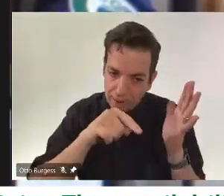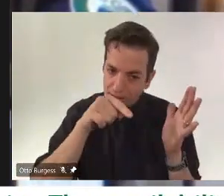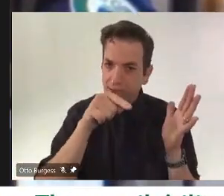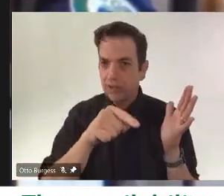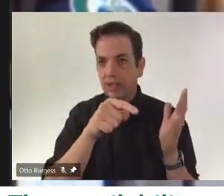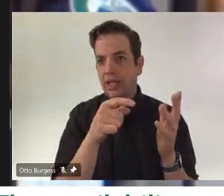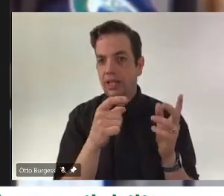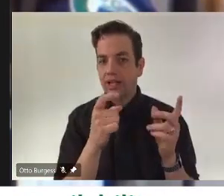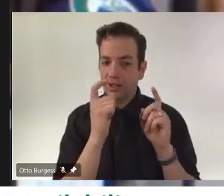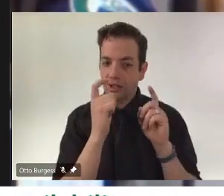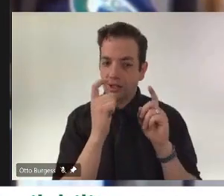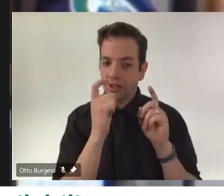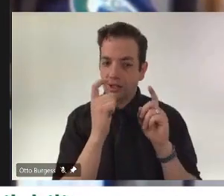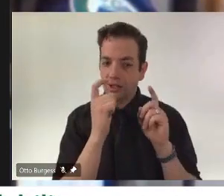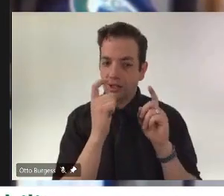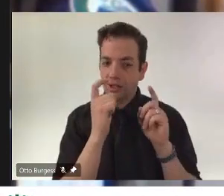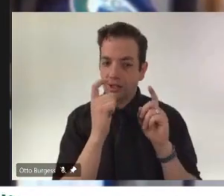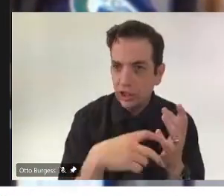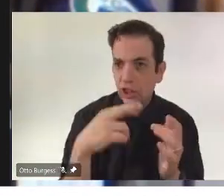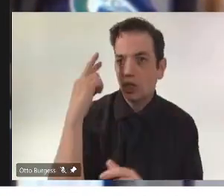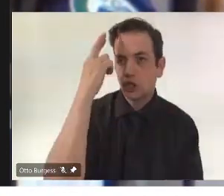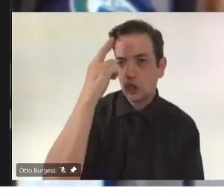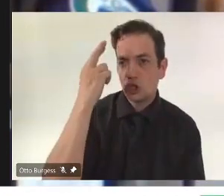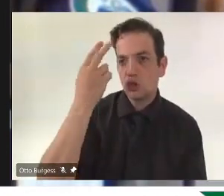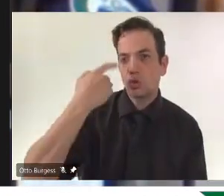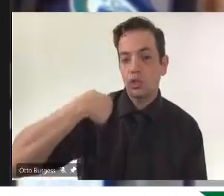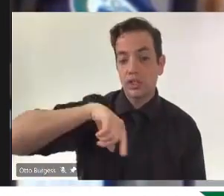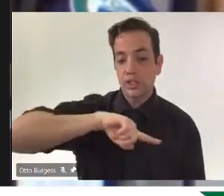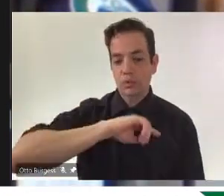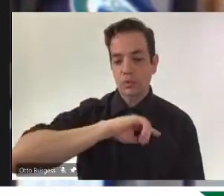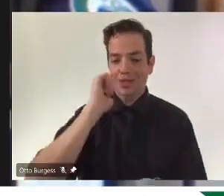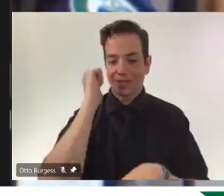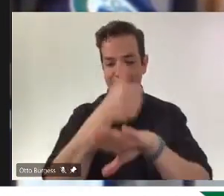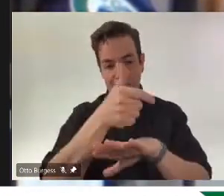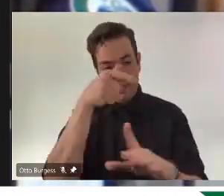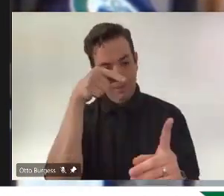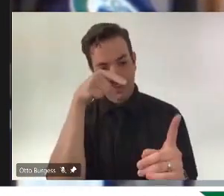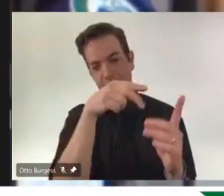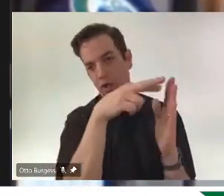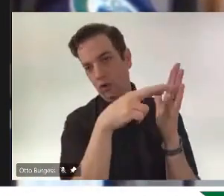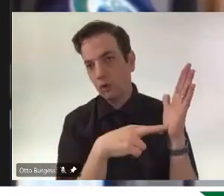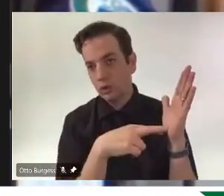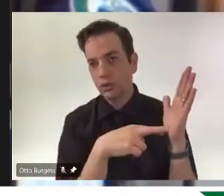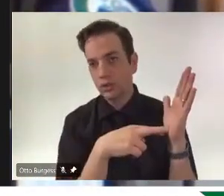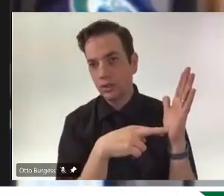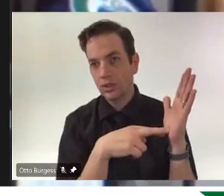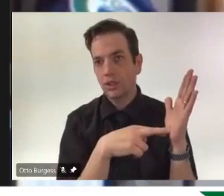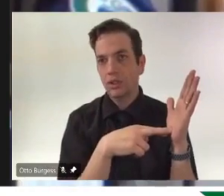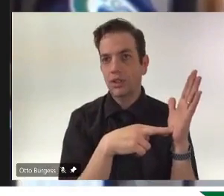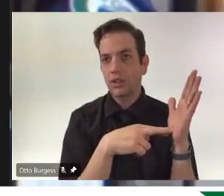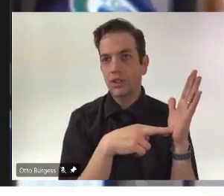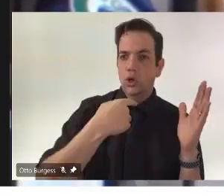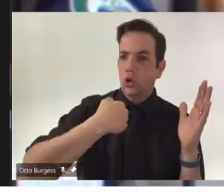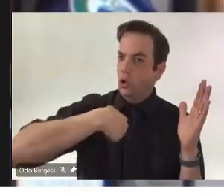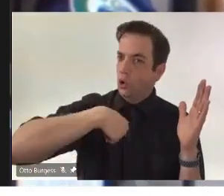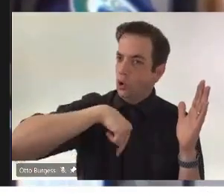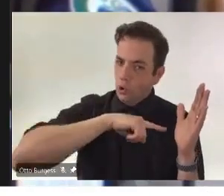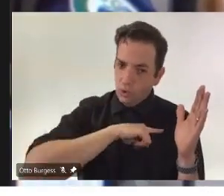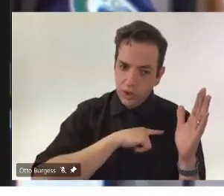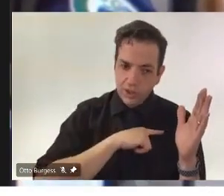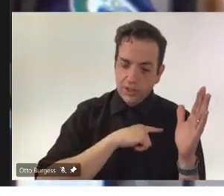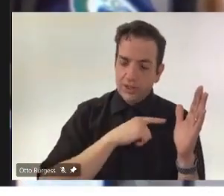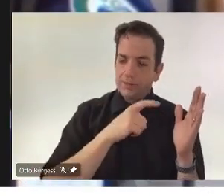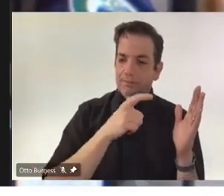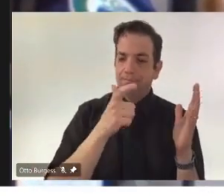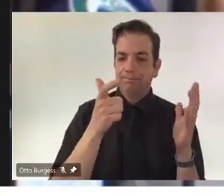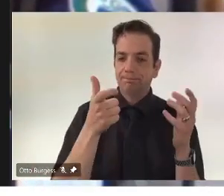we've put these tools in place and, you know, we would be taking a very close, hard look at how and when we're